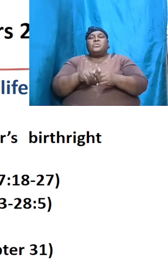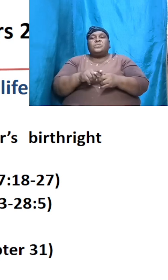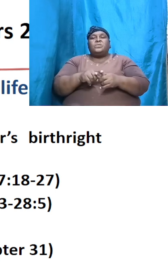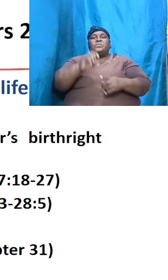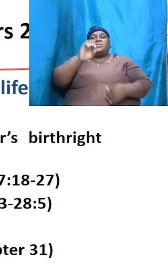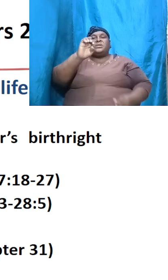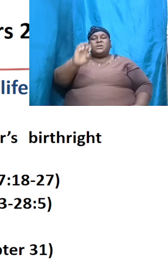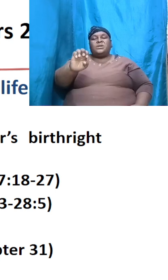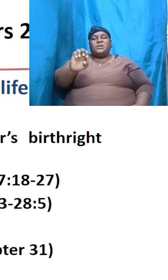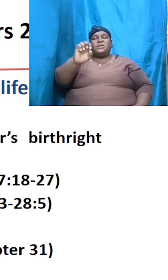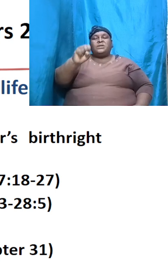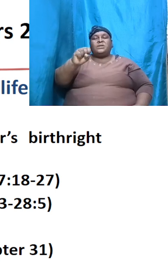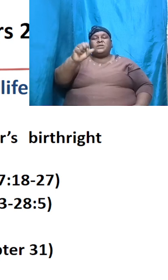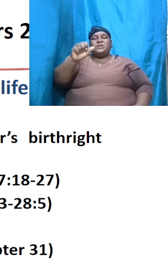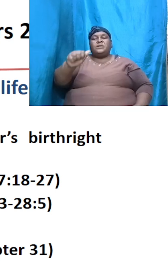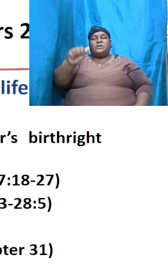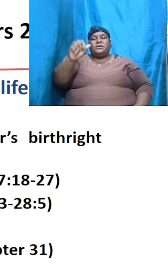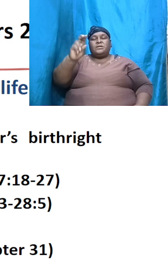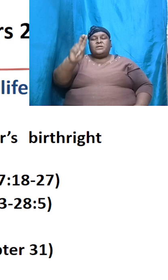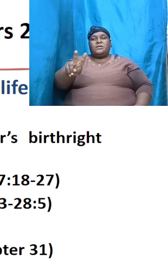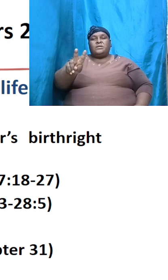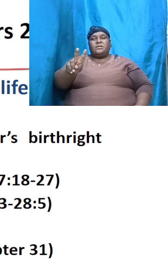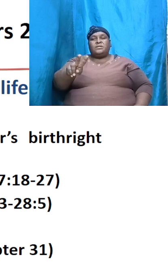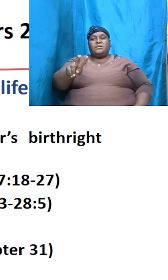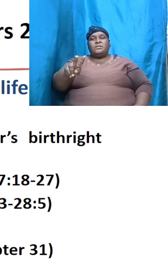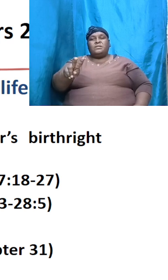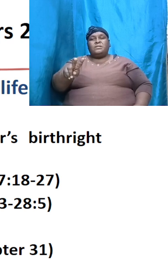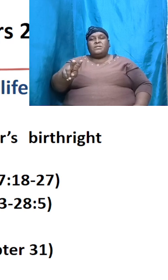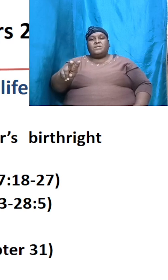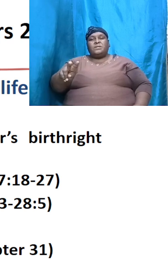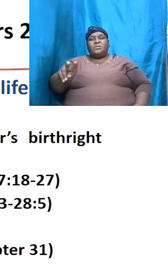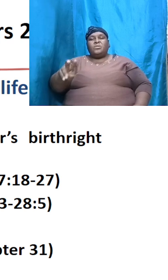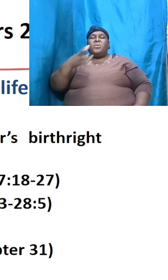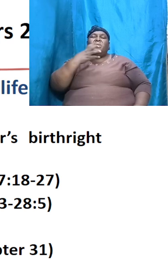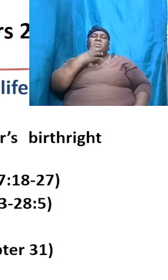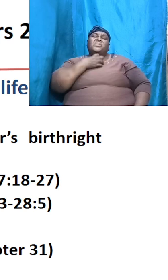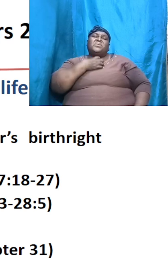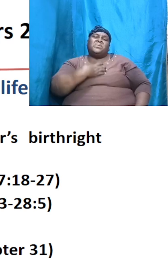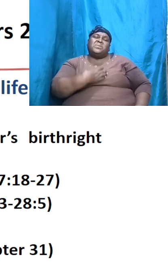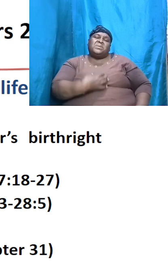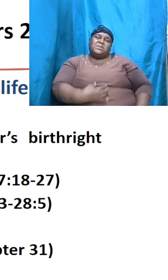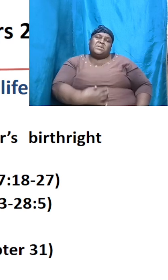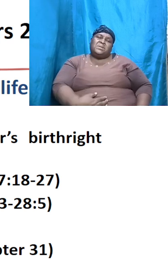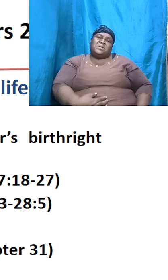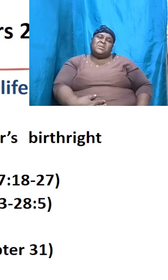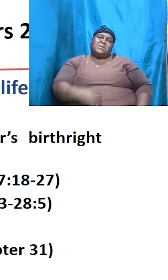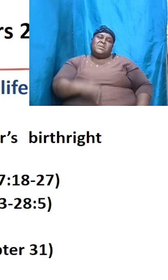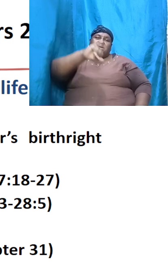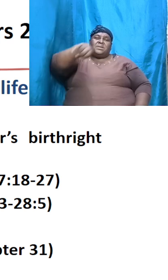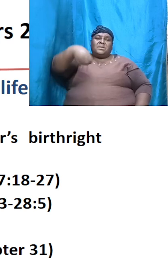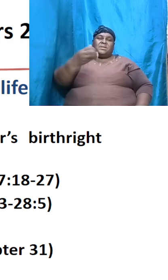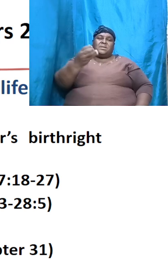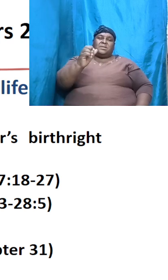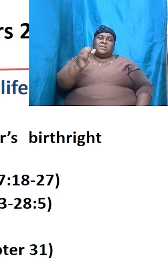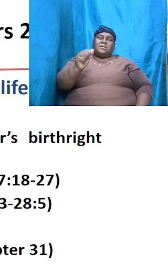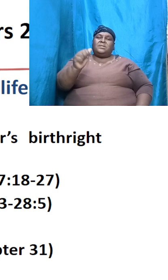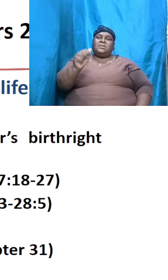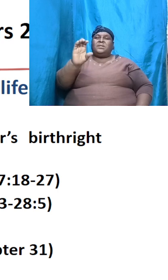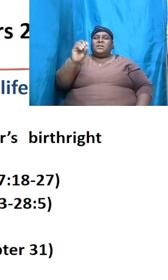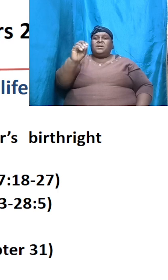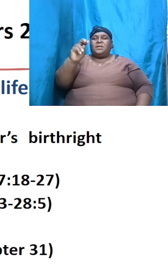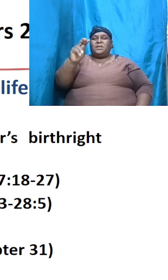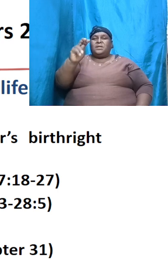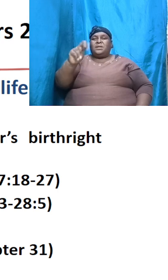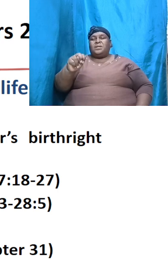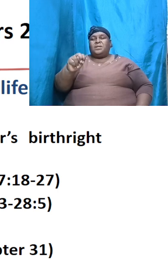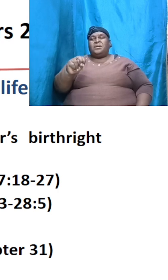was down on his face hungry Jacob seemingly was very